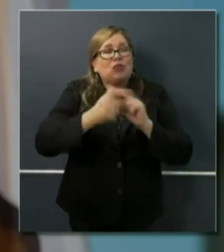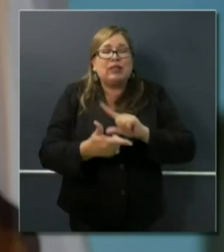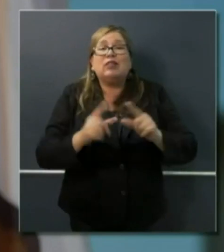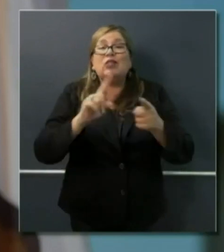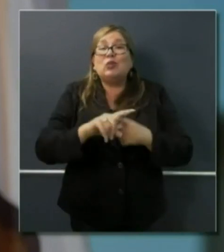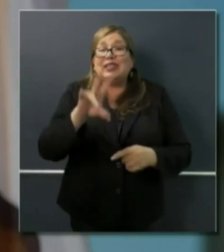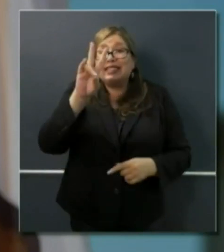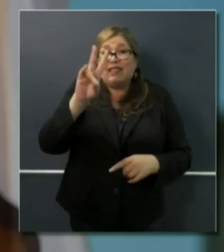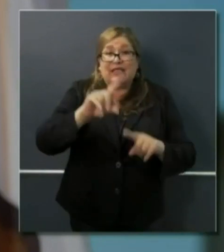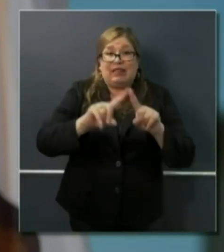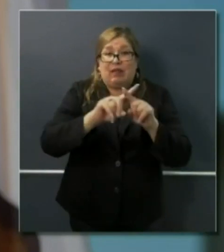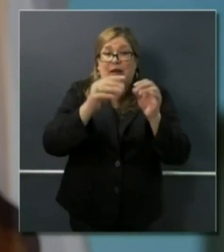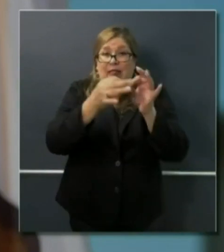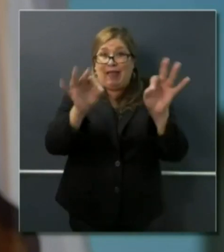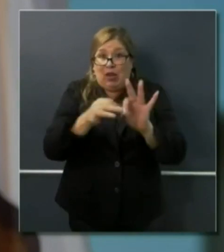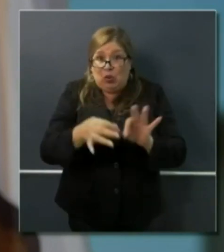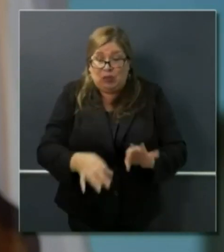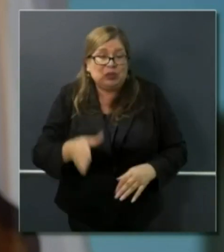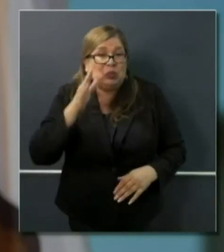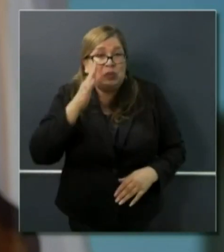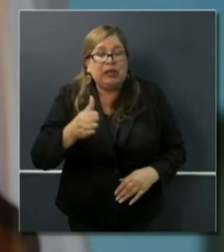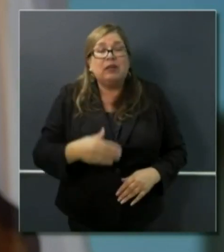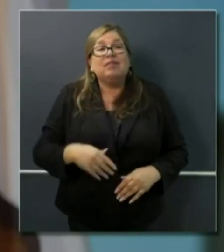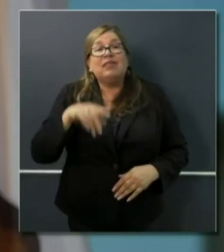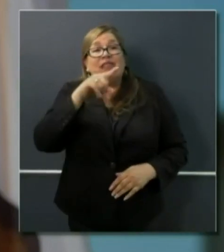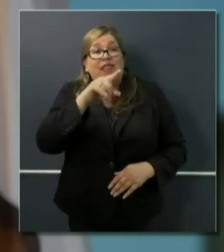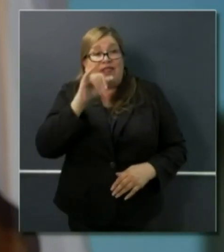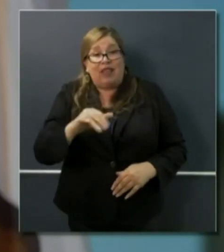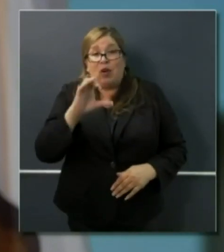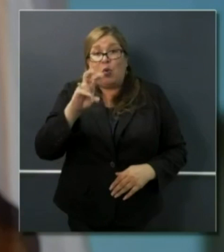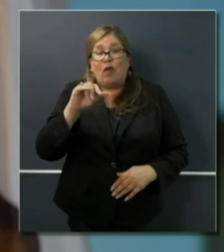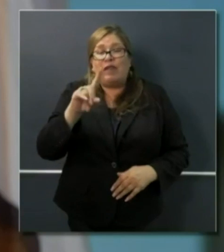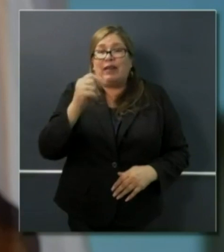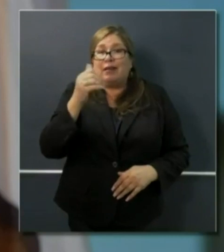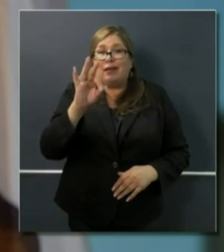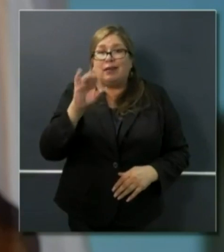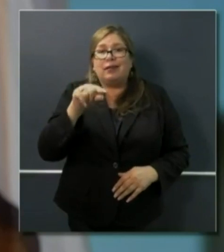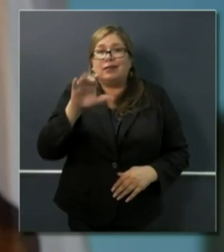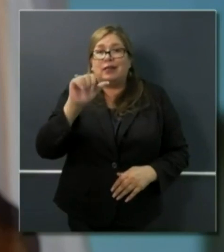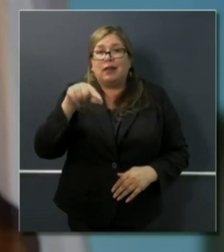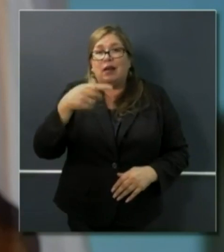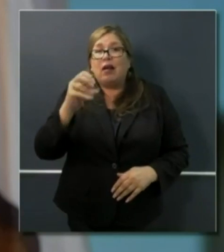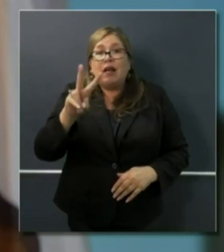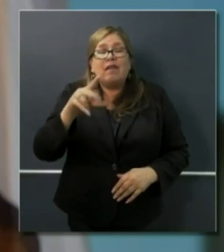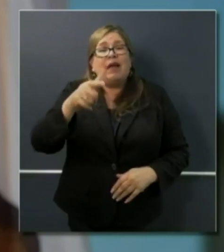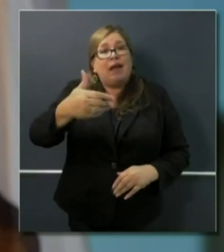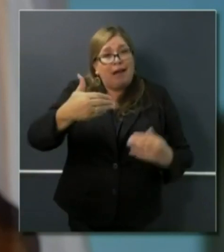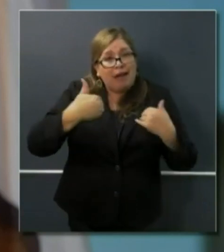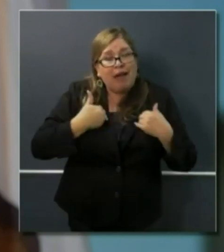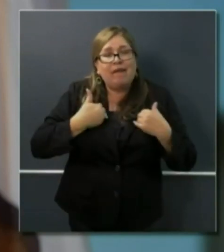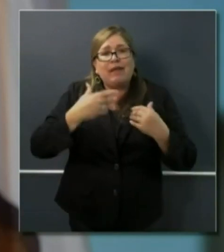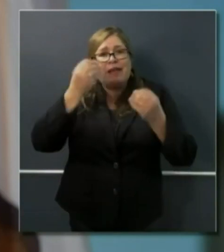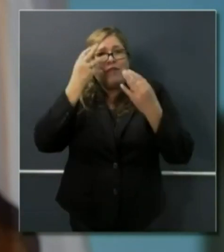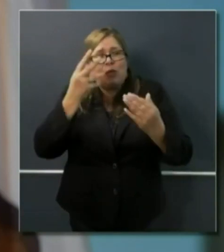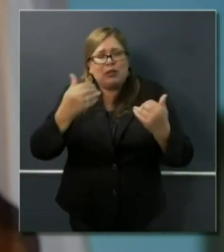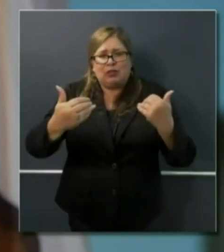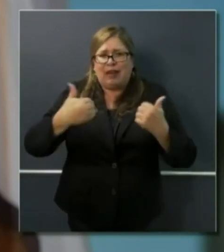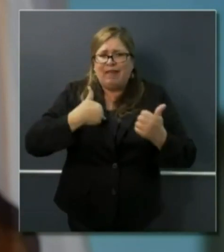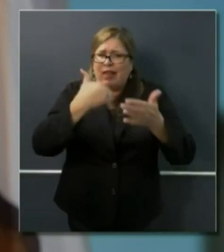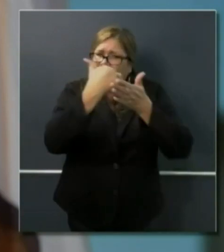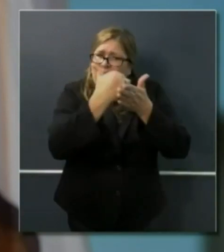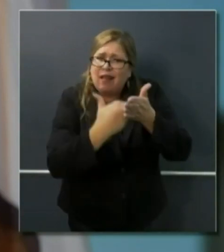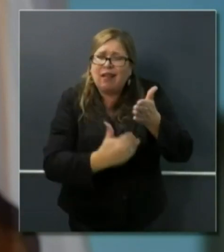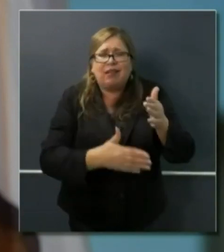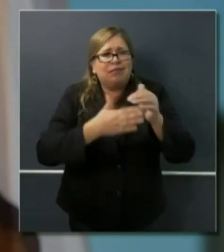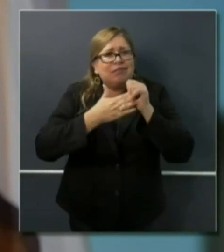shortly. And information and guides are available as it relates to testing in community clinics and the reimbursement